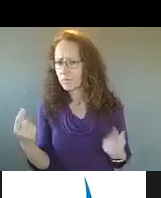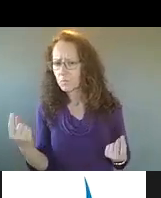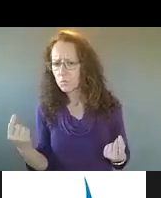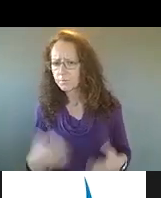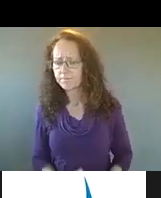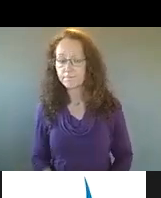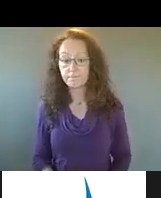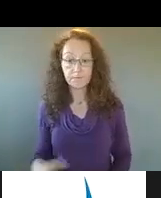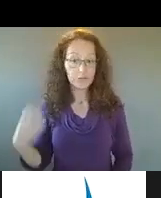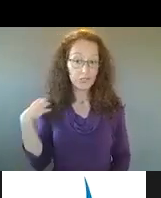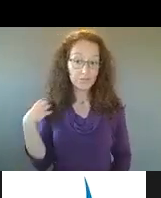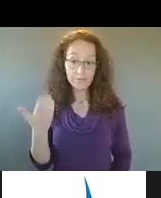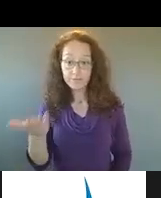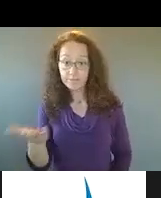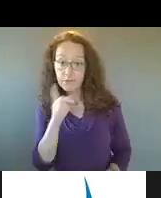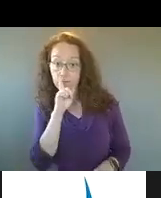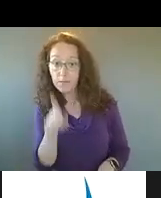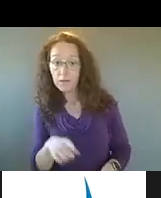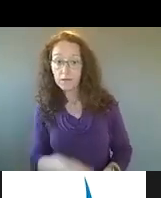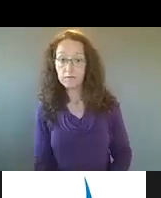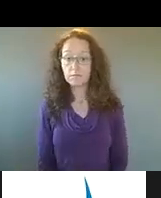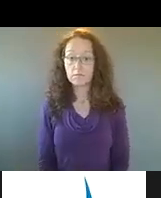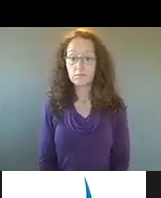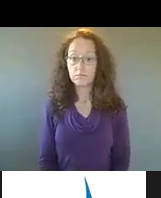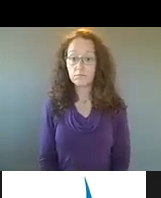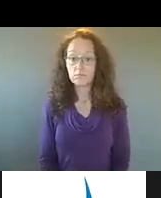Chief, can you respond to that, please? Thanks.